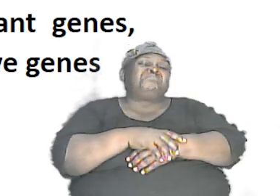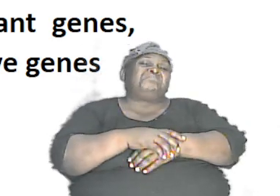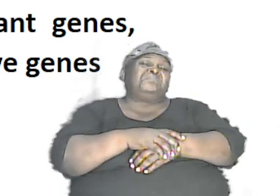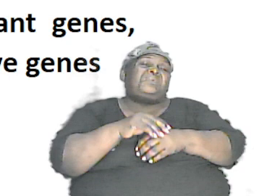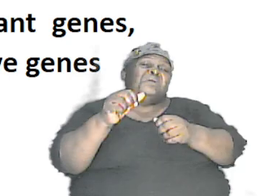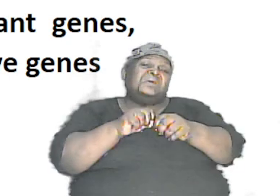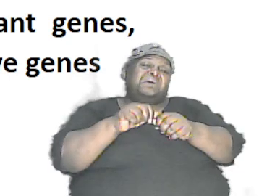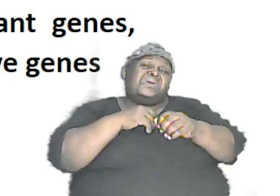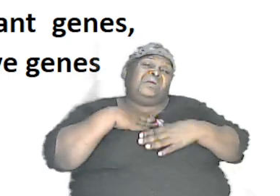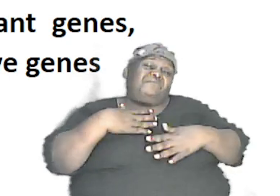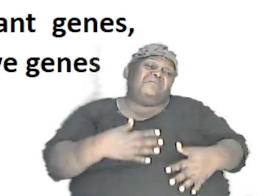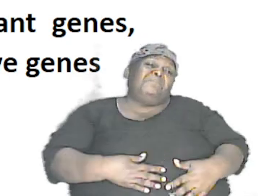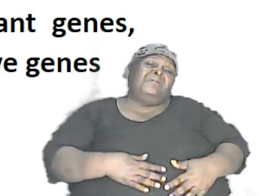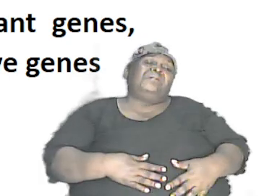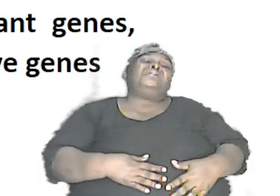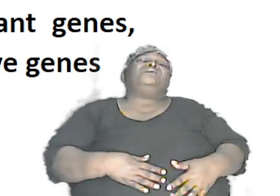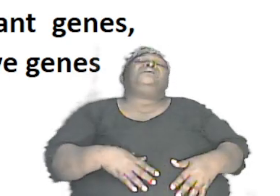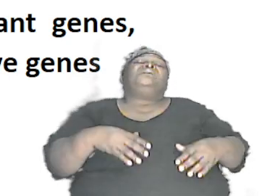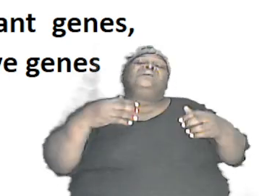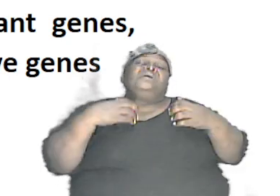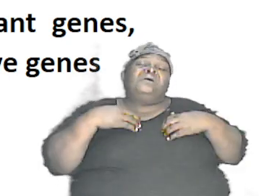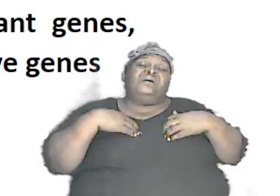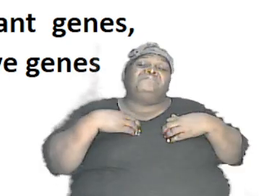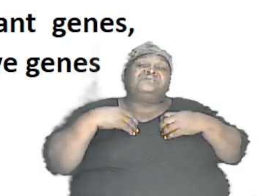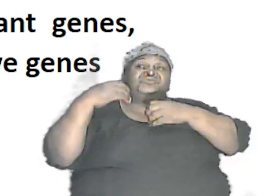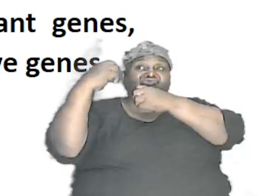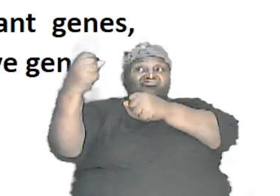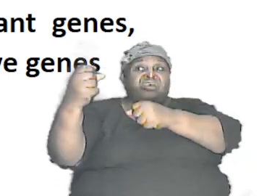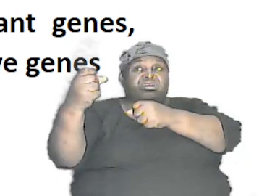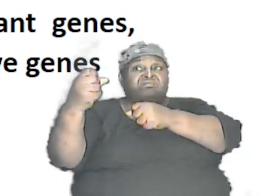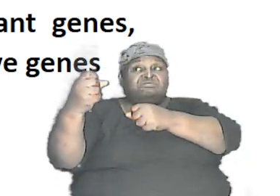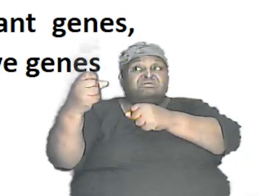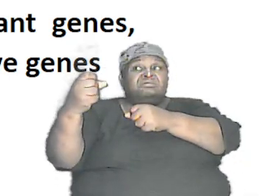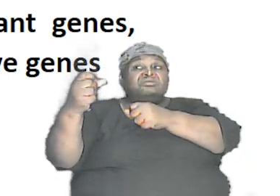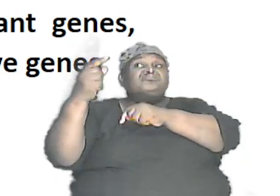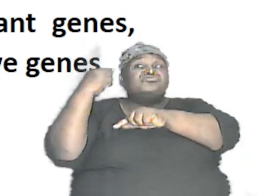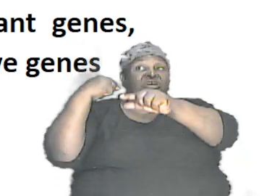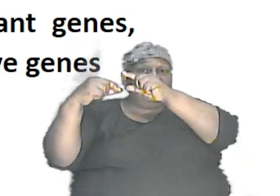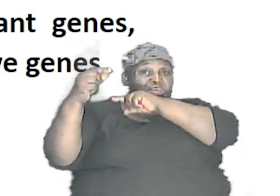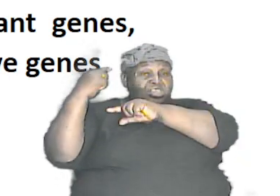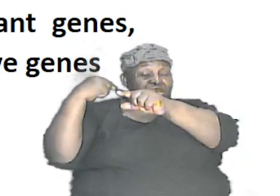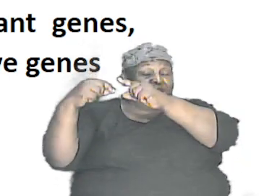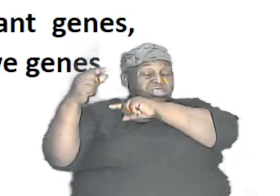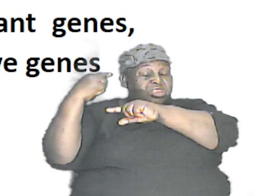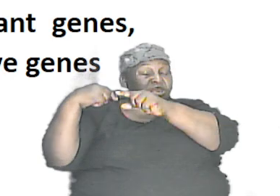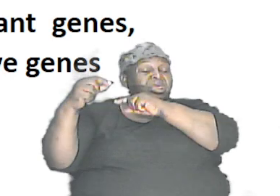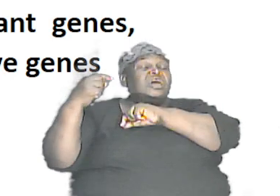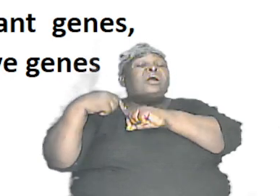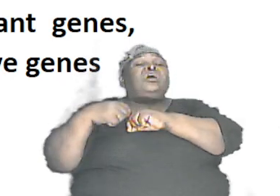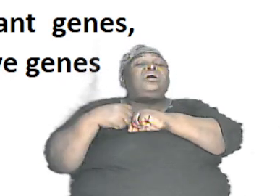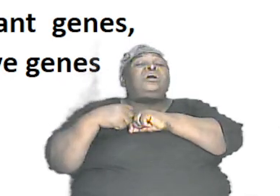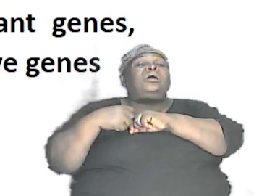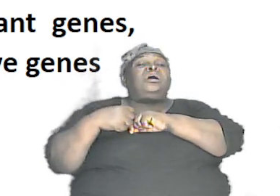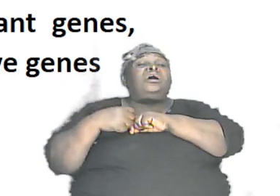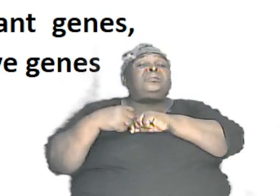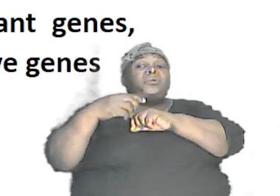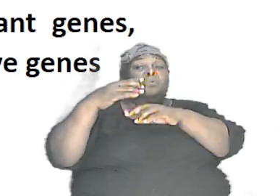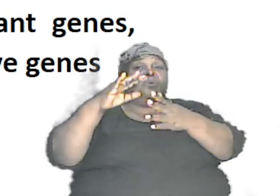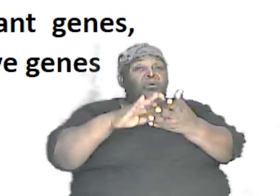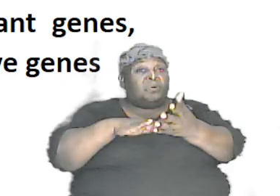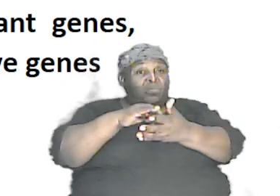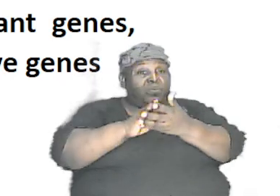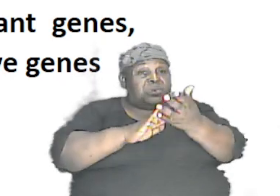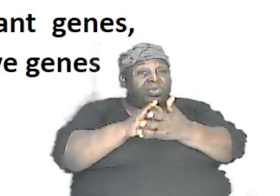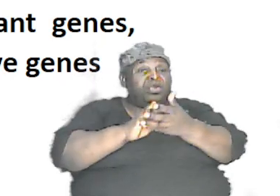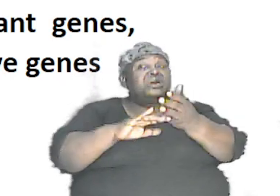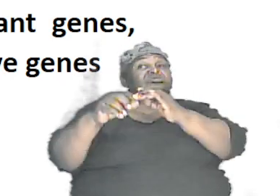everybody have a dominant gene in terms of appearance let's say you have a dominant gene and you don't must have to